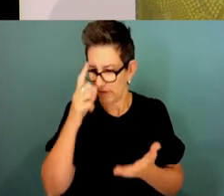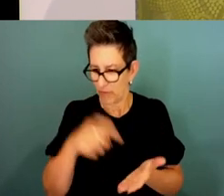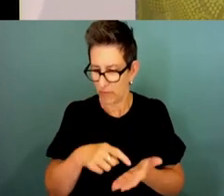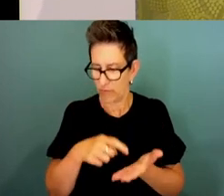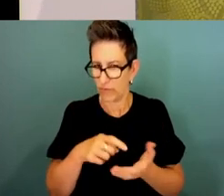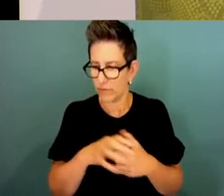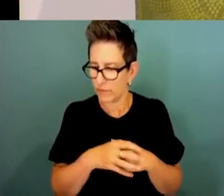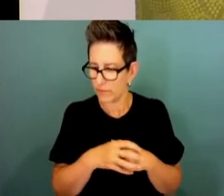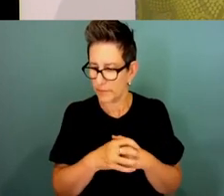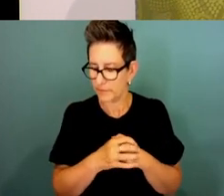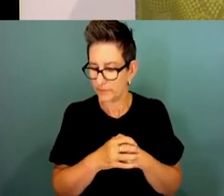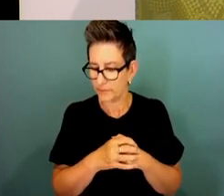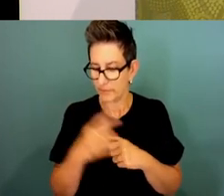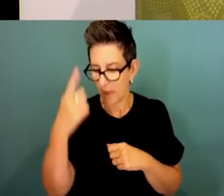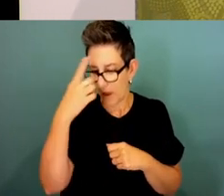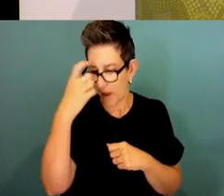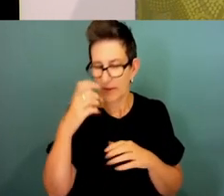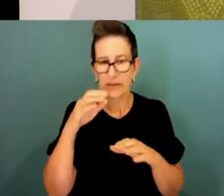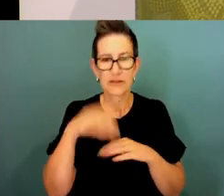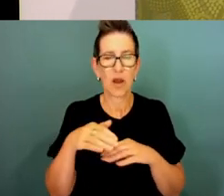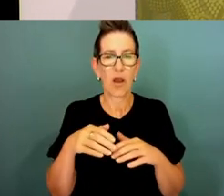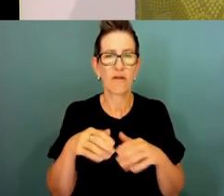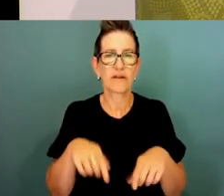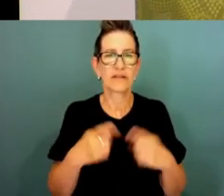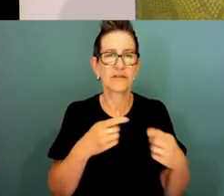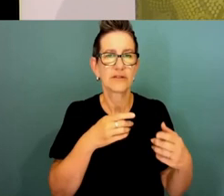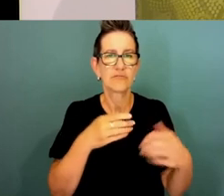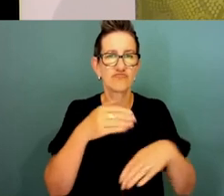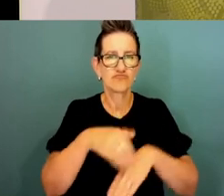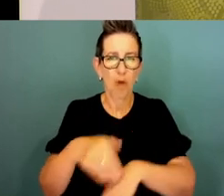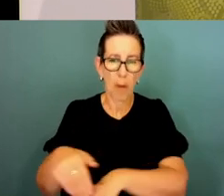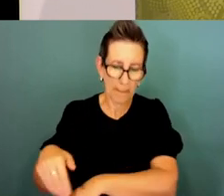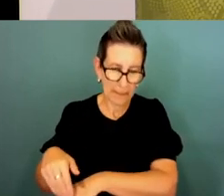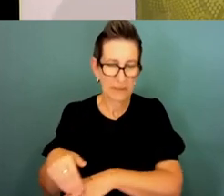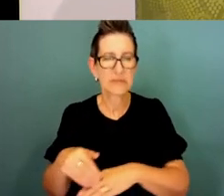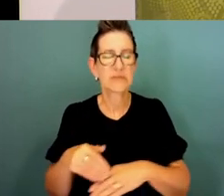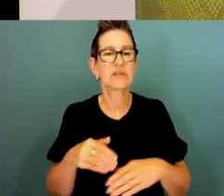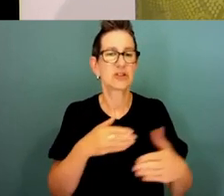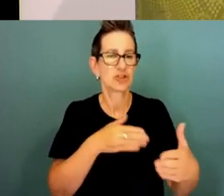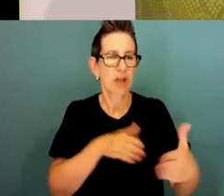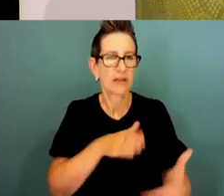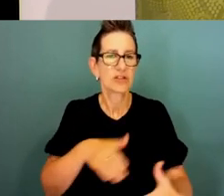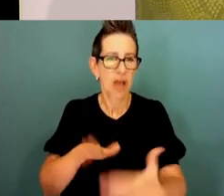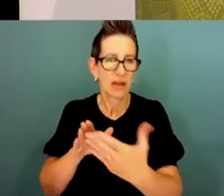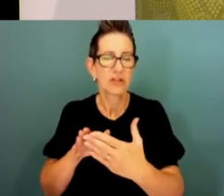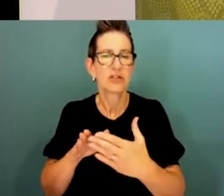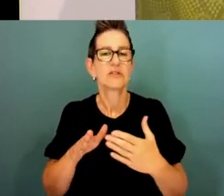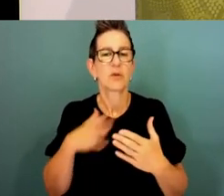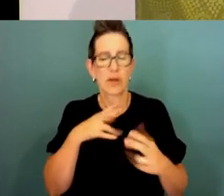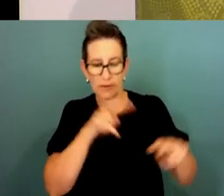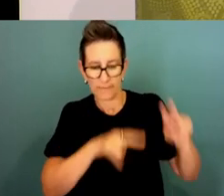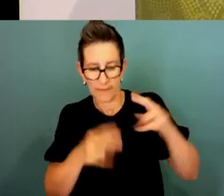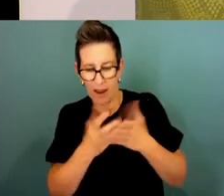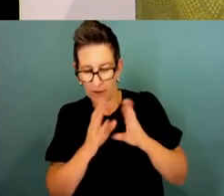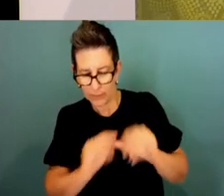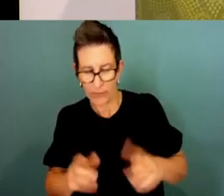I look forward to having more to say about that soon. Evaluation, also an important capability the government would like to enhance.